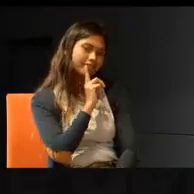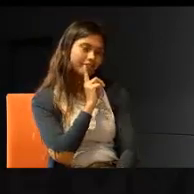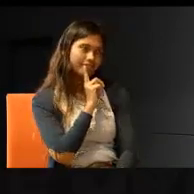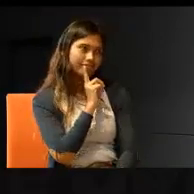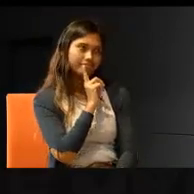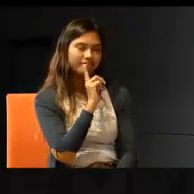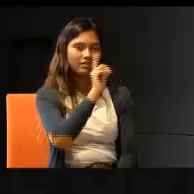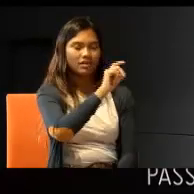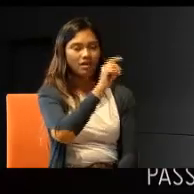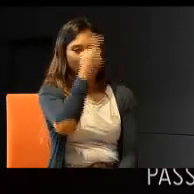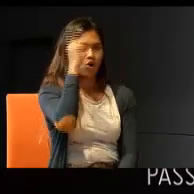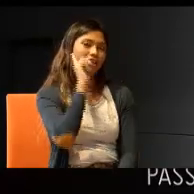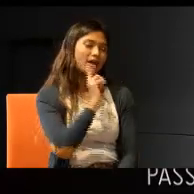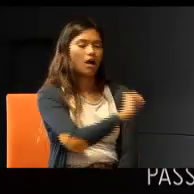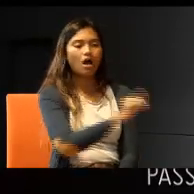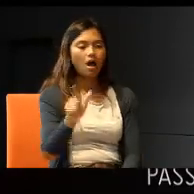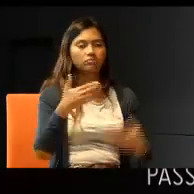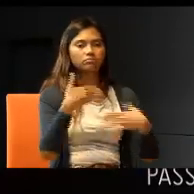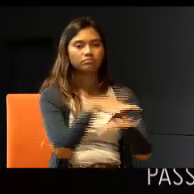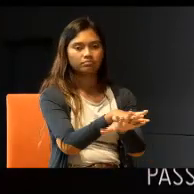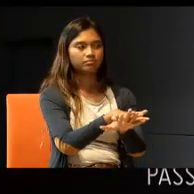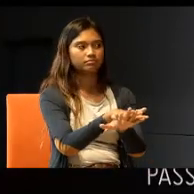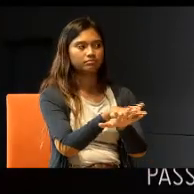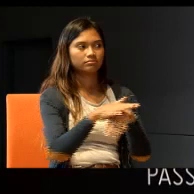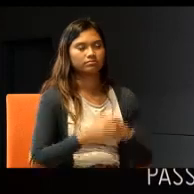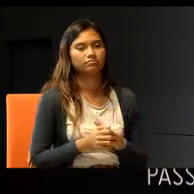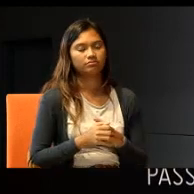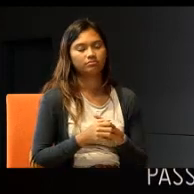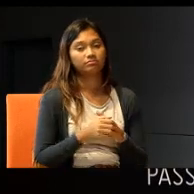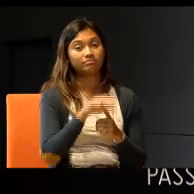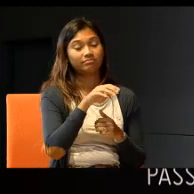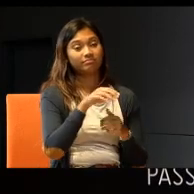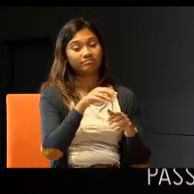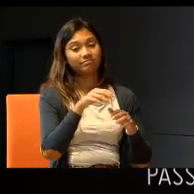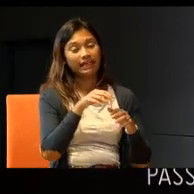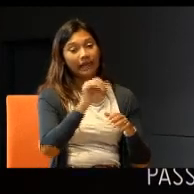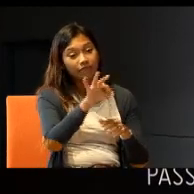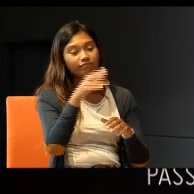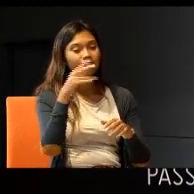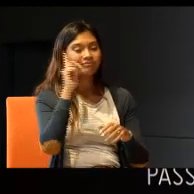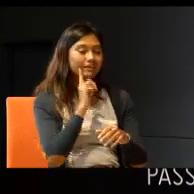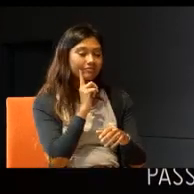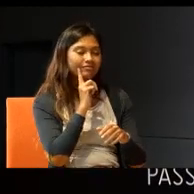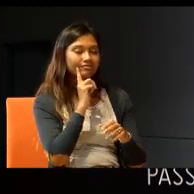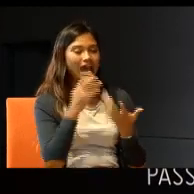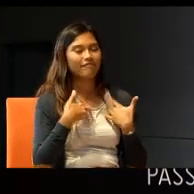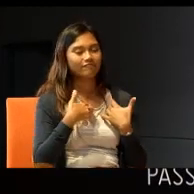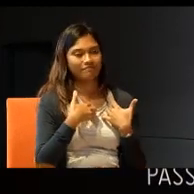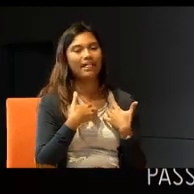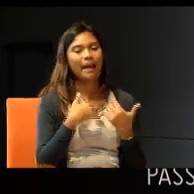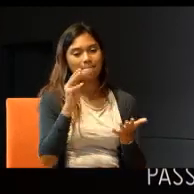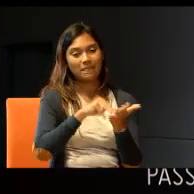all mainstream, unless, the student has, other disability, such as, intellectual disability,